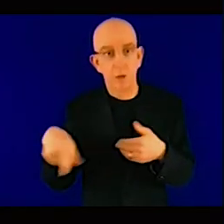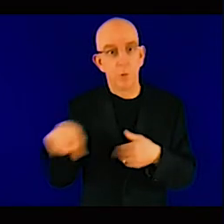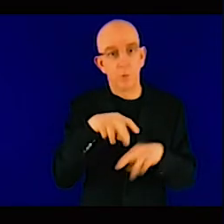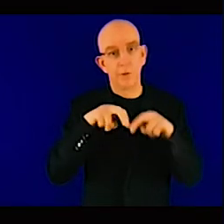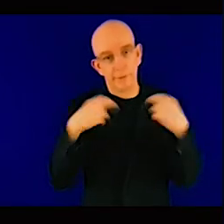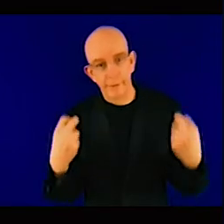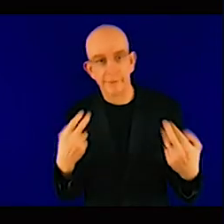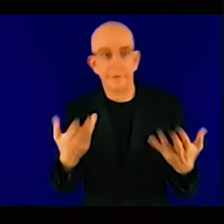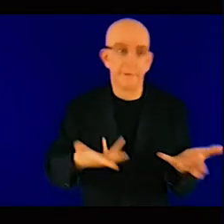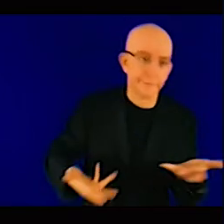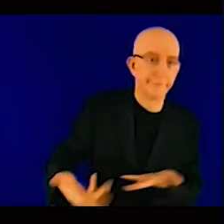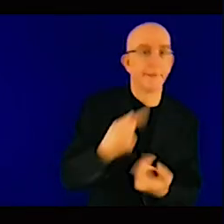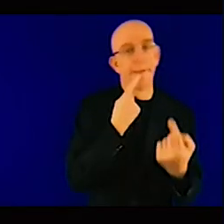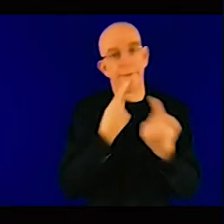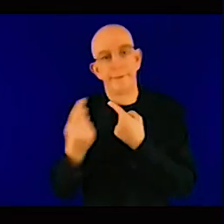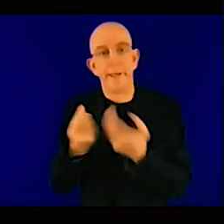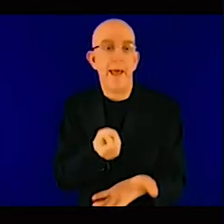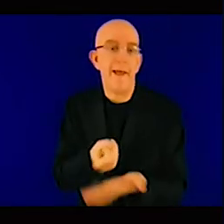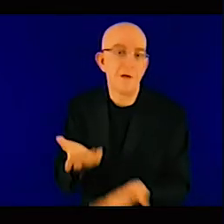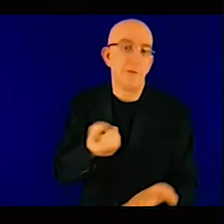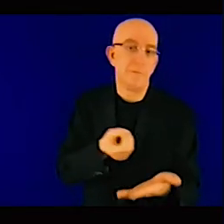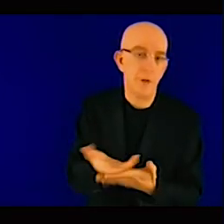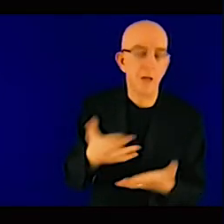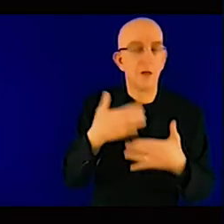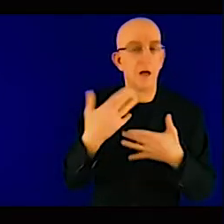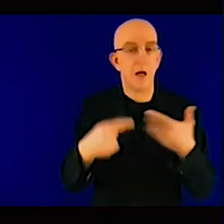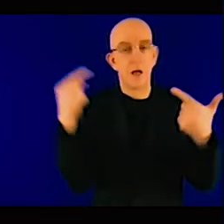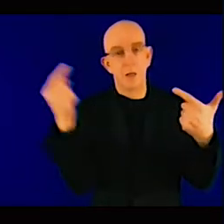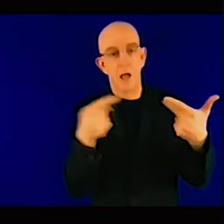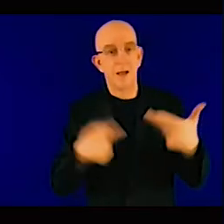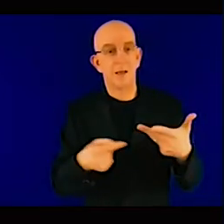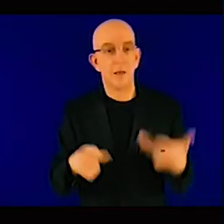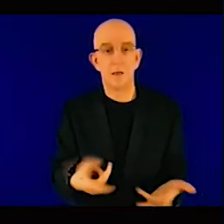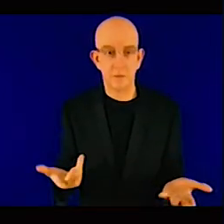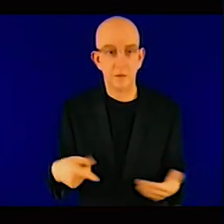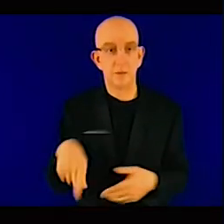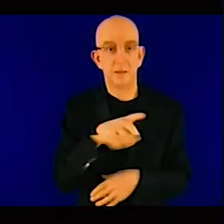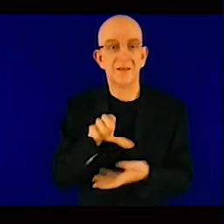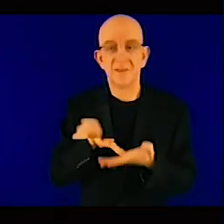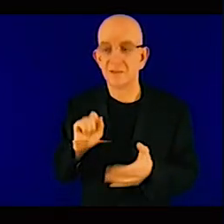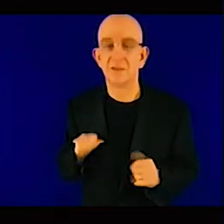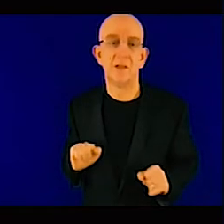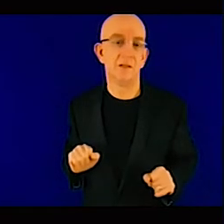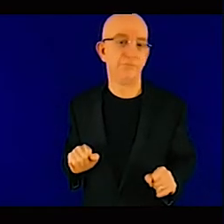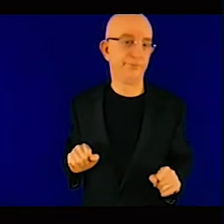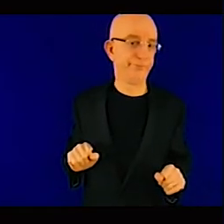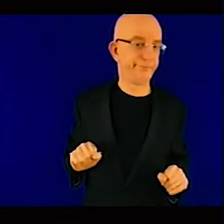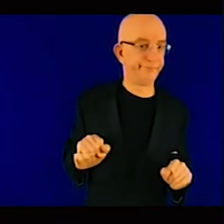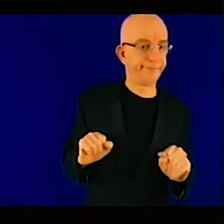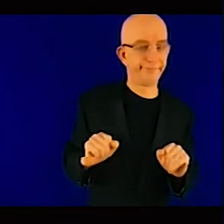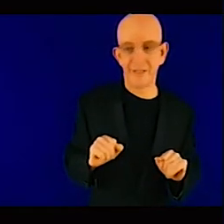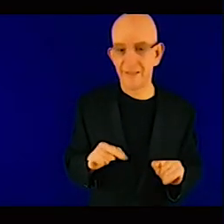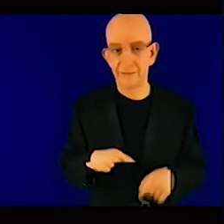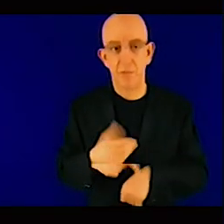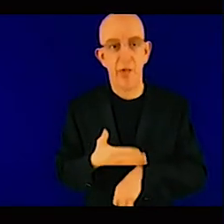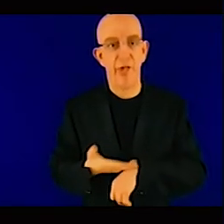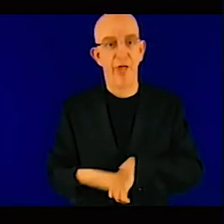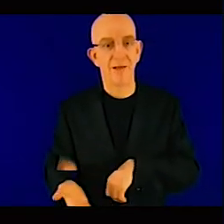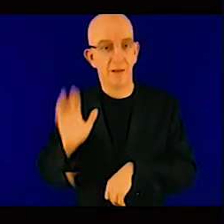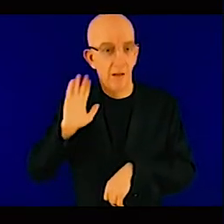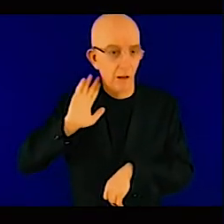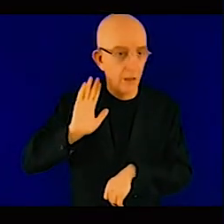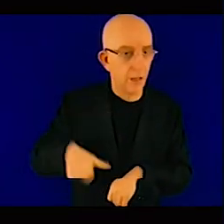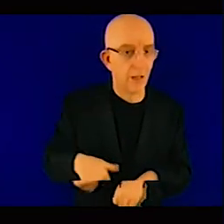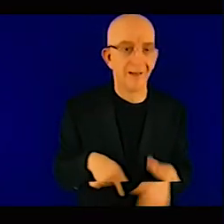to actually do it it takes a lot of resilience to develop these projects and the reality on both sides on both the public